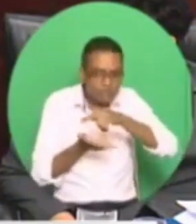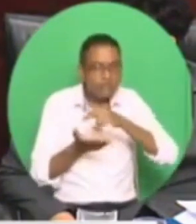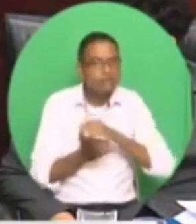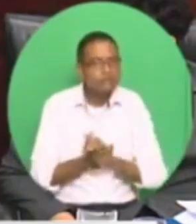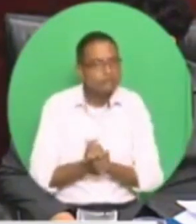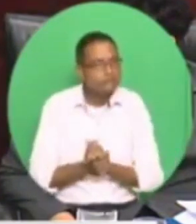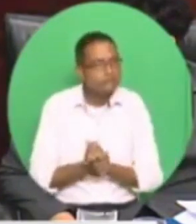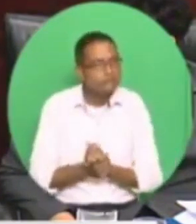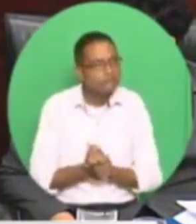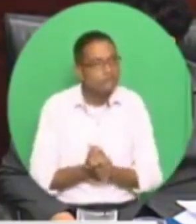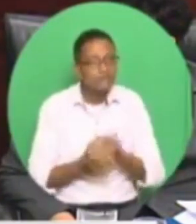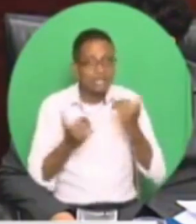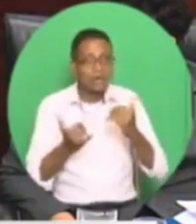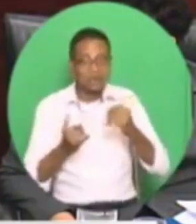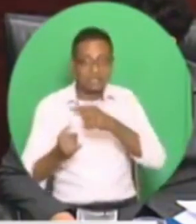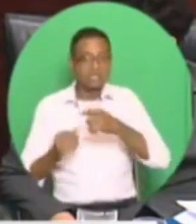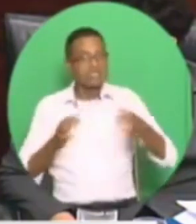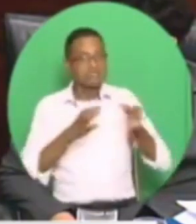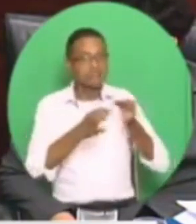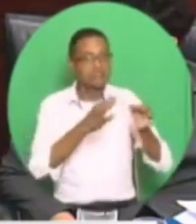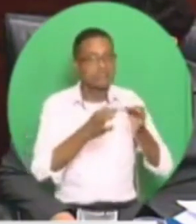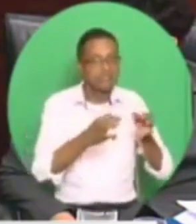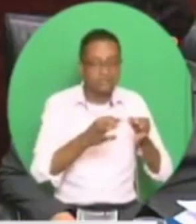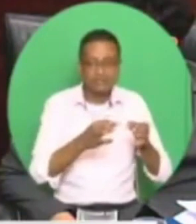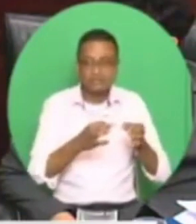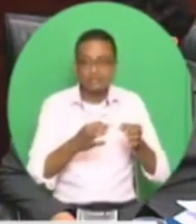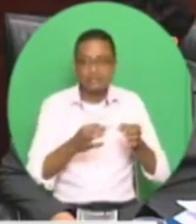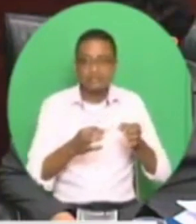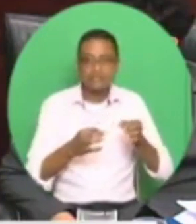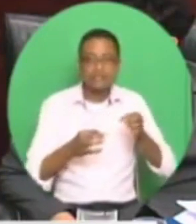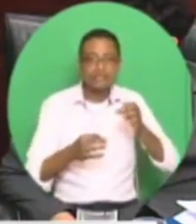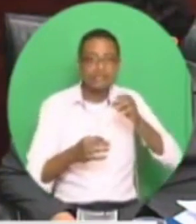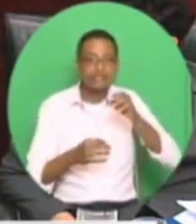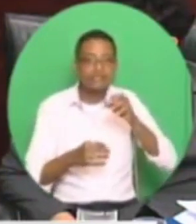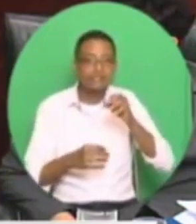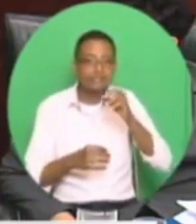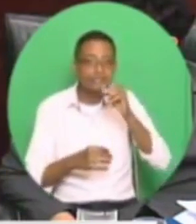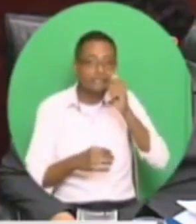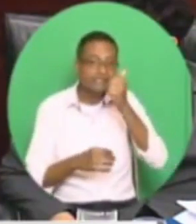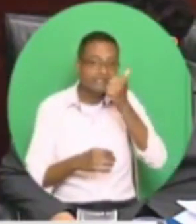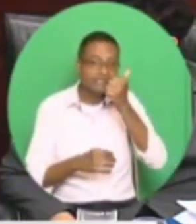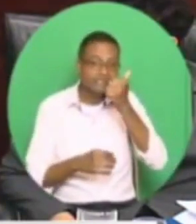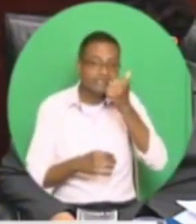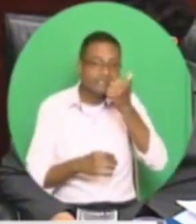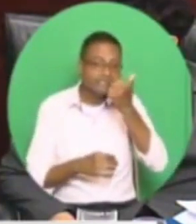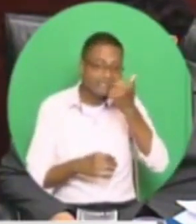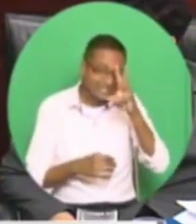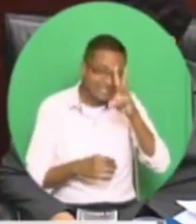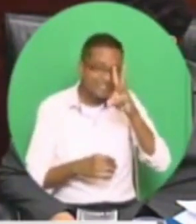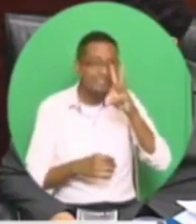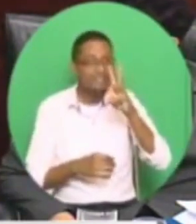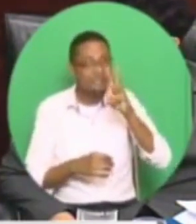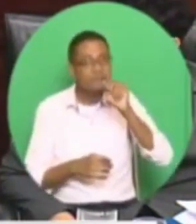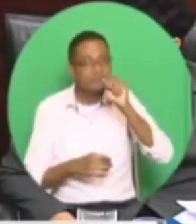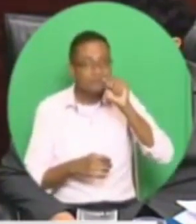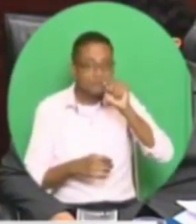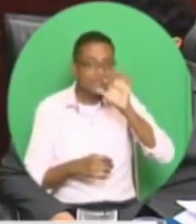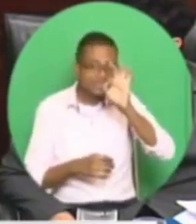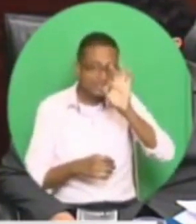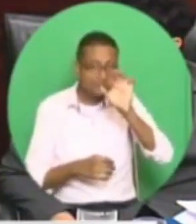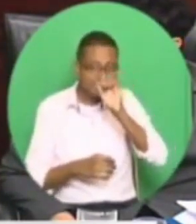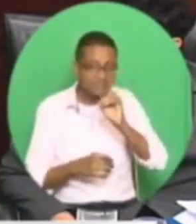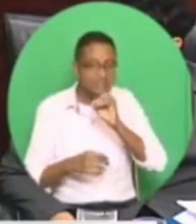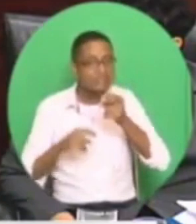in URP and CPEP is 31.6% increase. Because you will get the new minimum wage and 15% on that.